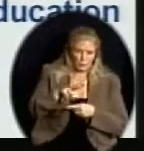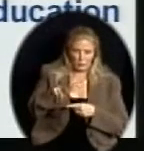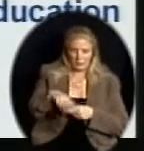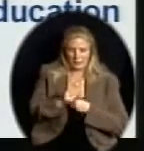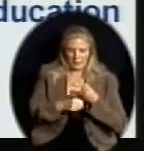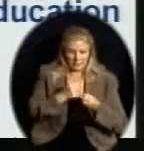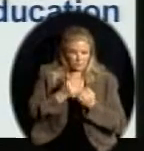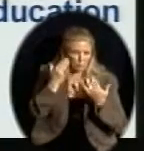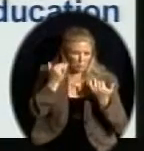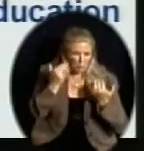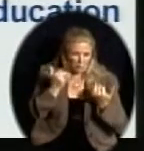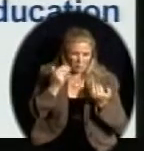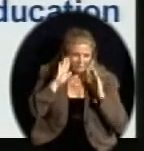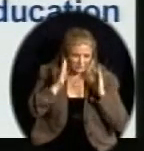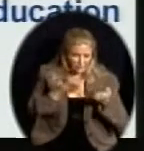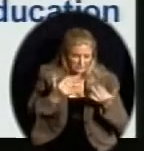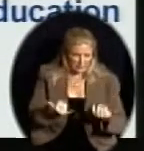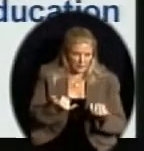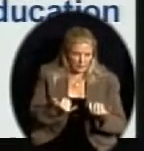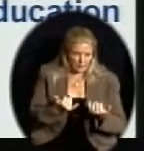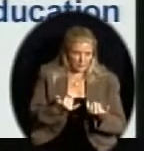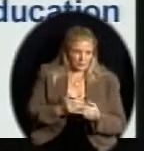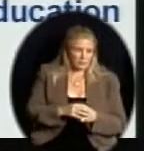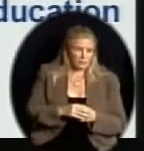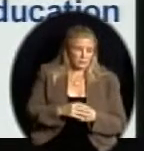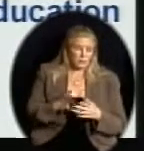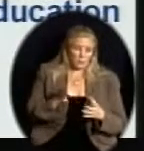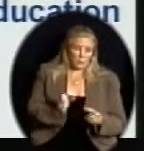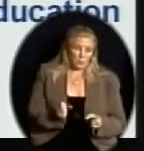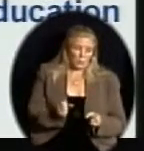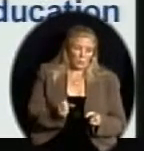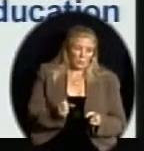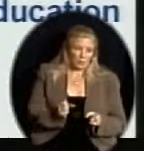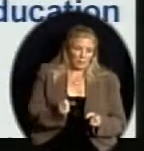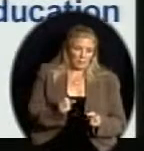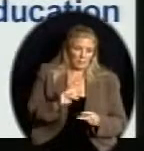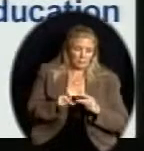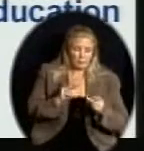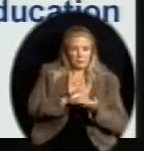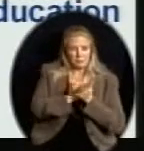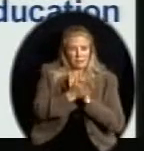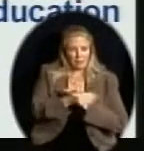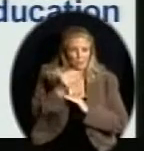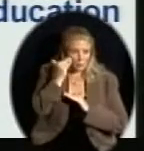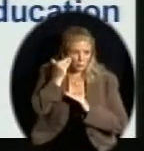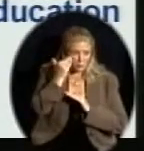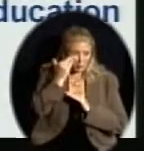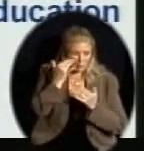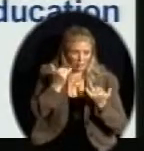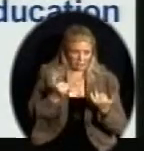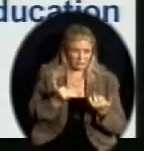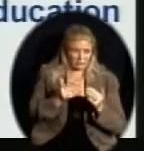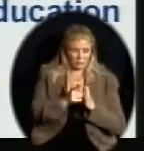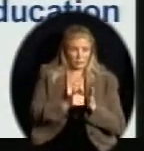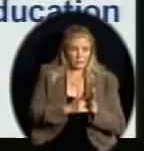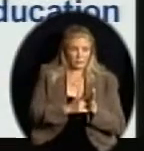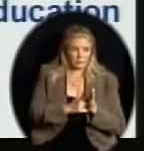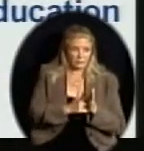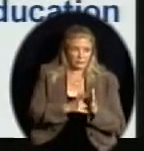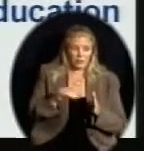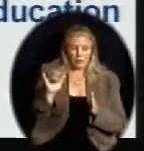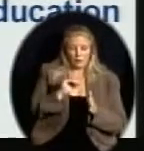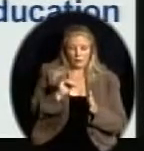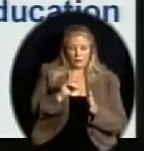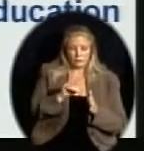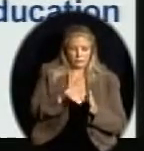First of all, we want to create public awareness for this regulation, and secondly, the Kansas Department